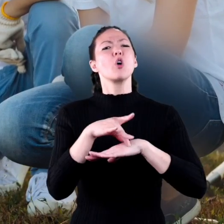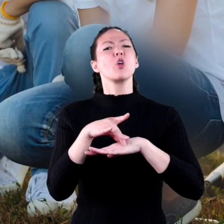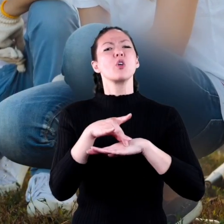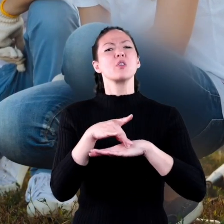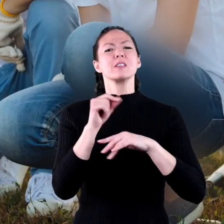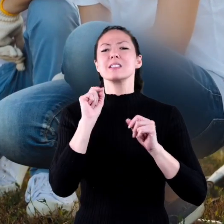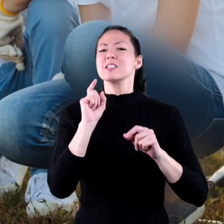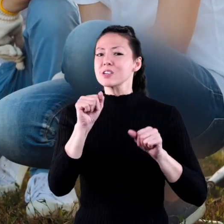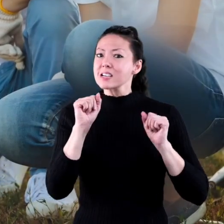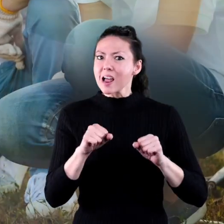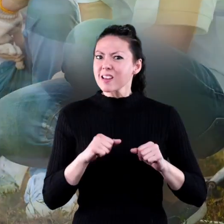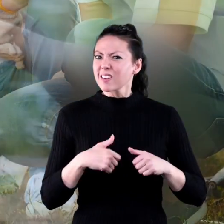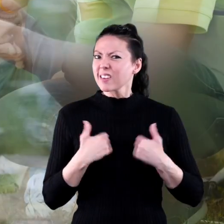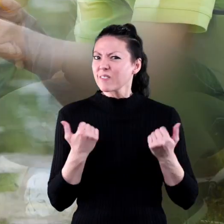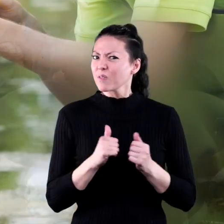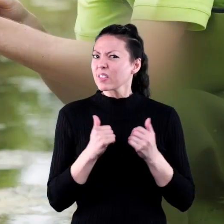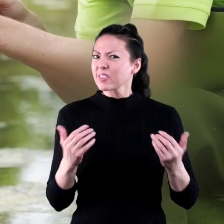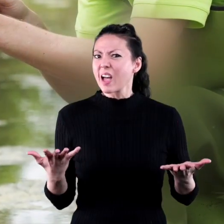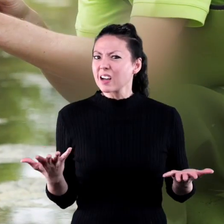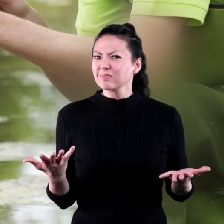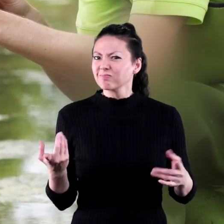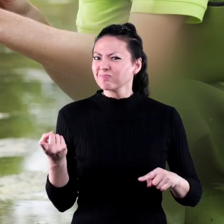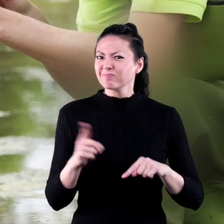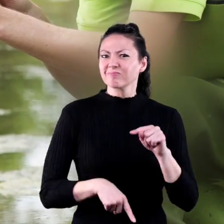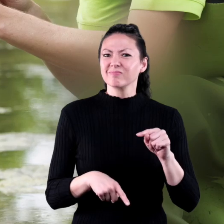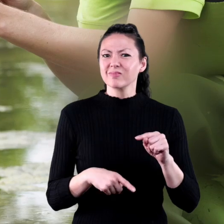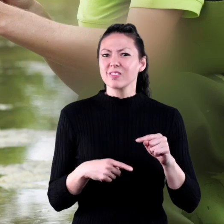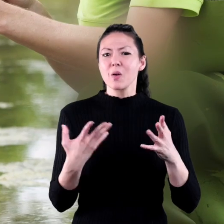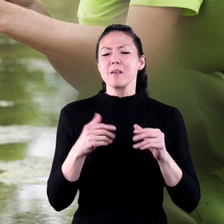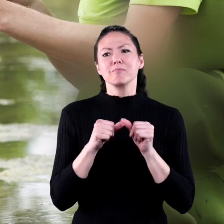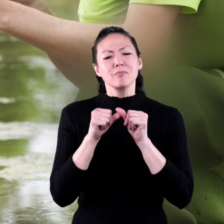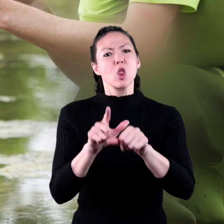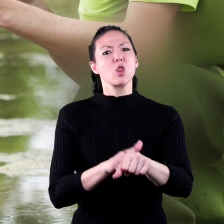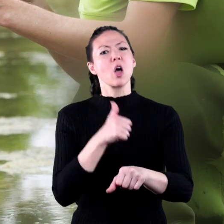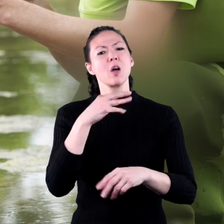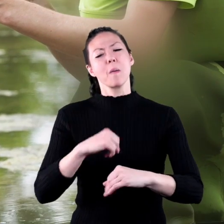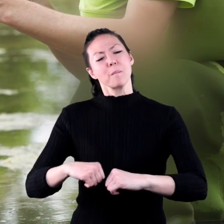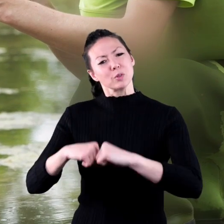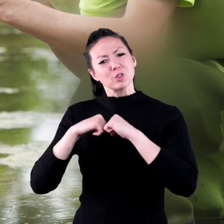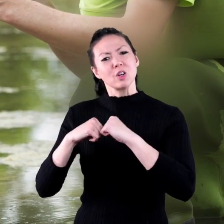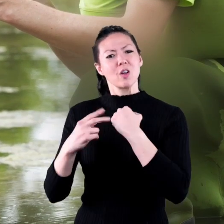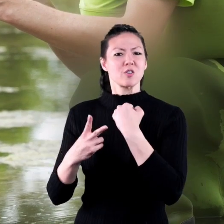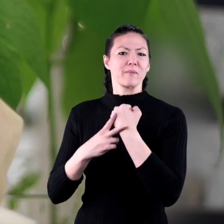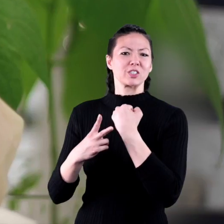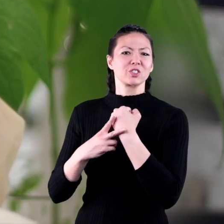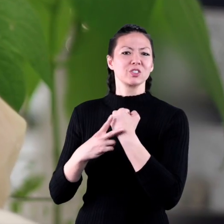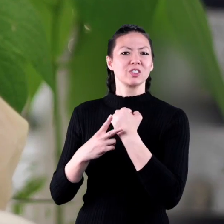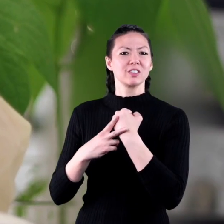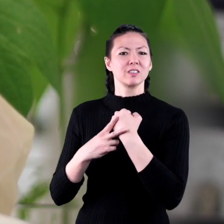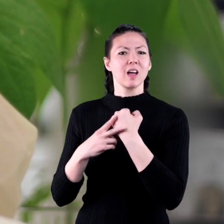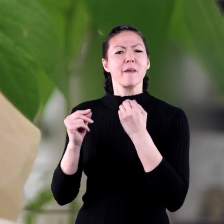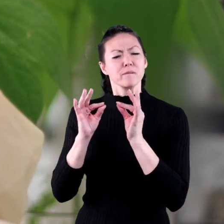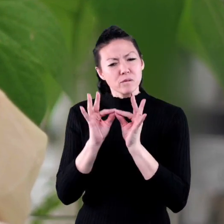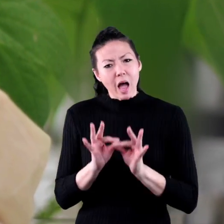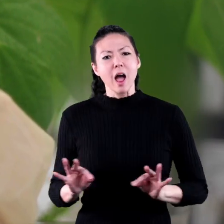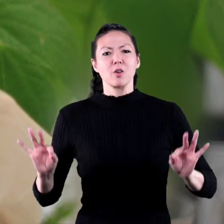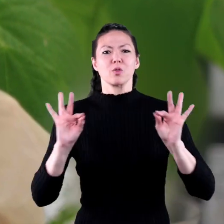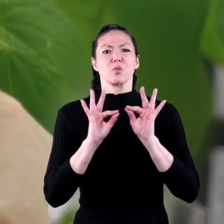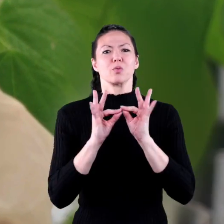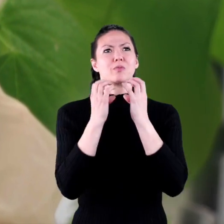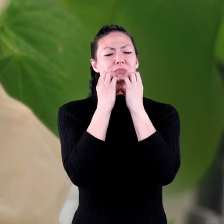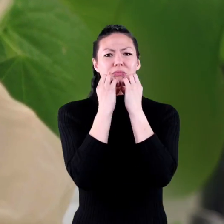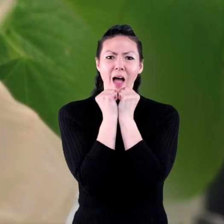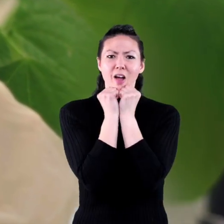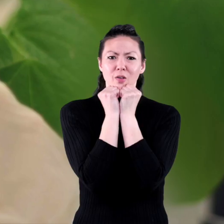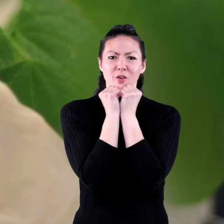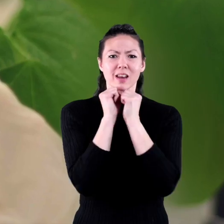can you not do without? Can you help keep it around a little longer? Can you help protect and conserve our valued natural